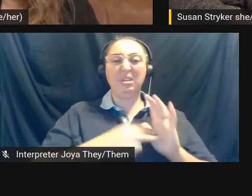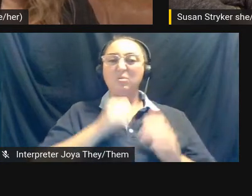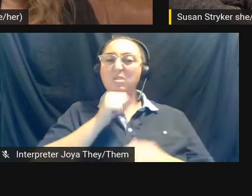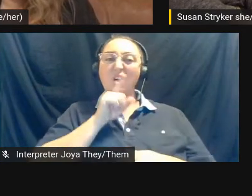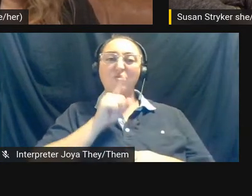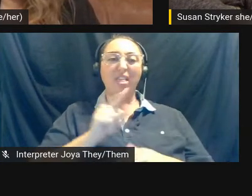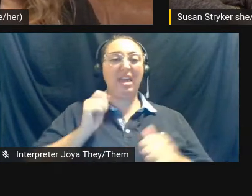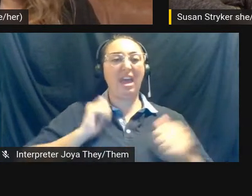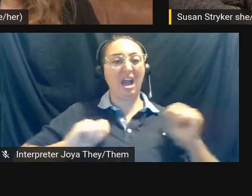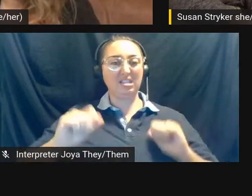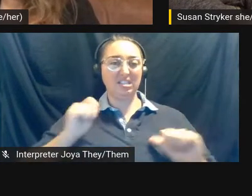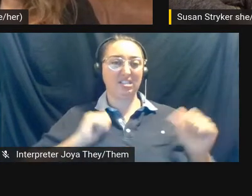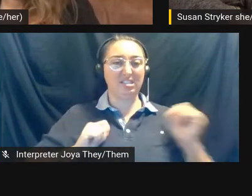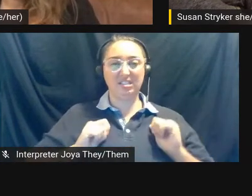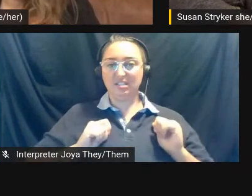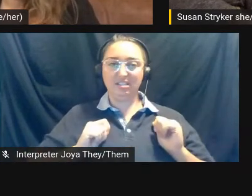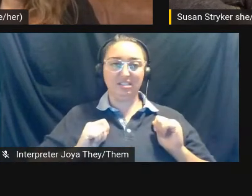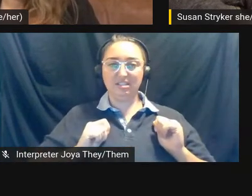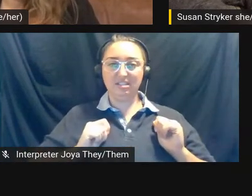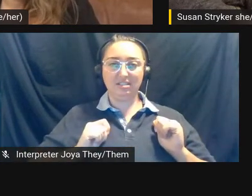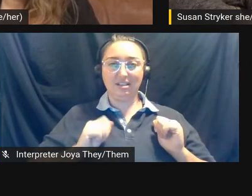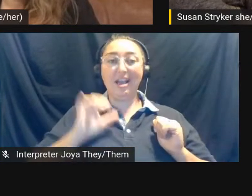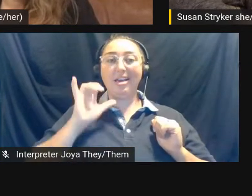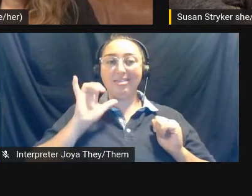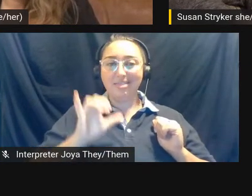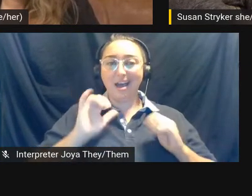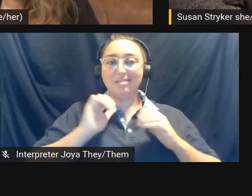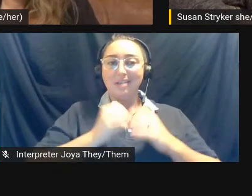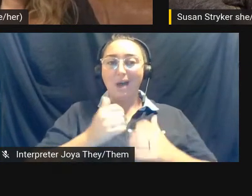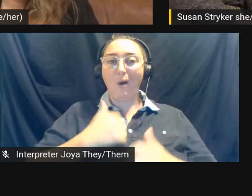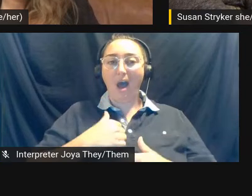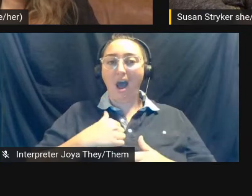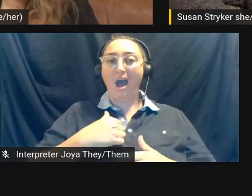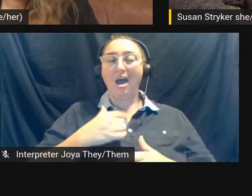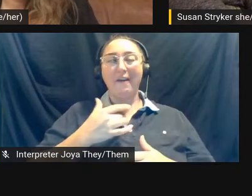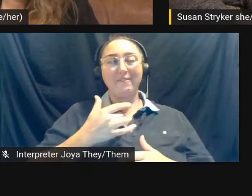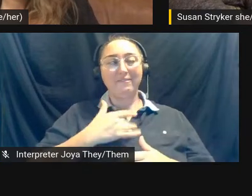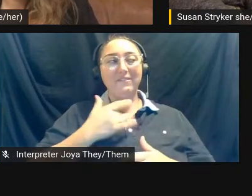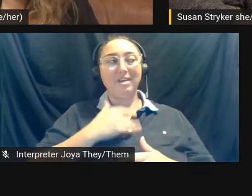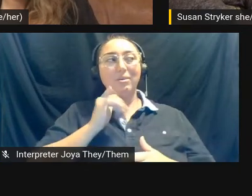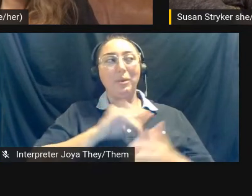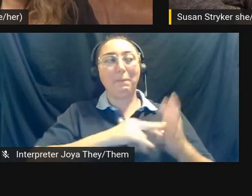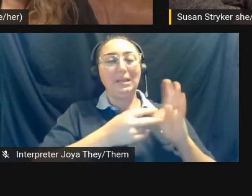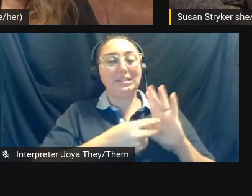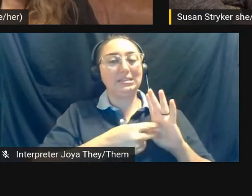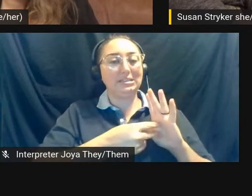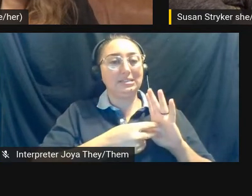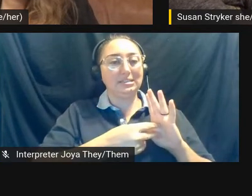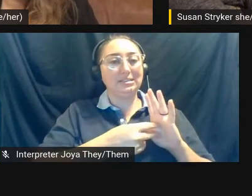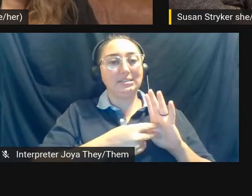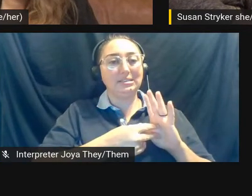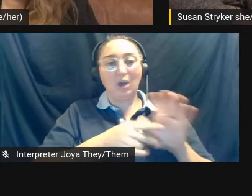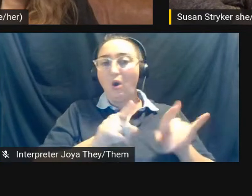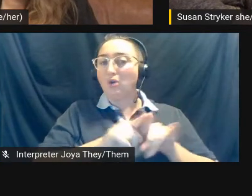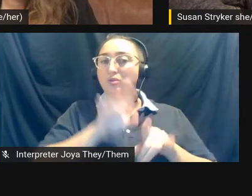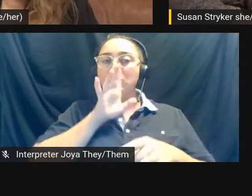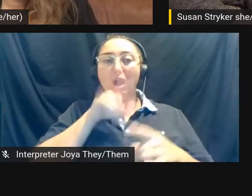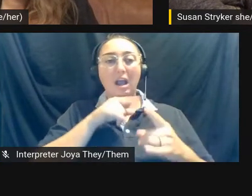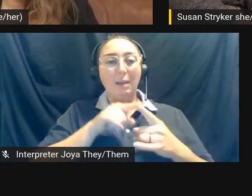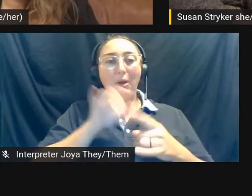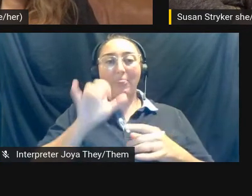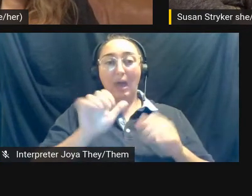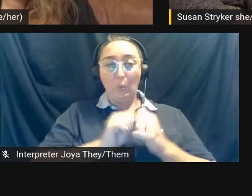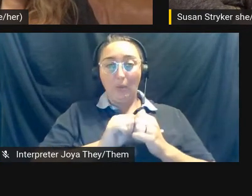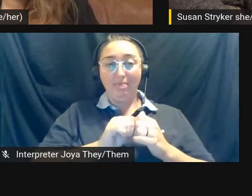um, is the way that I have consistently interpreted it, um, and even in talking with the cast, I think,